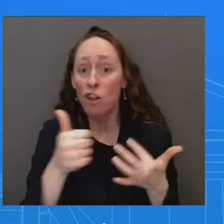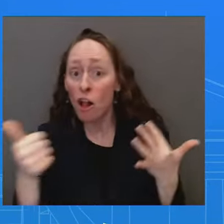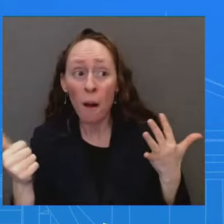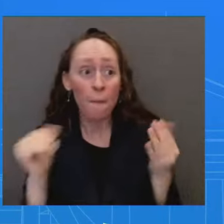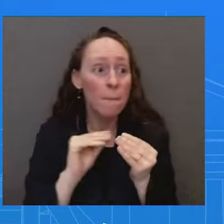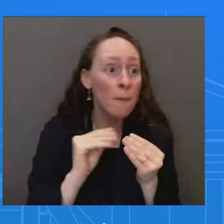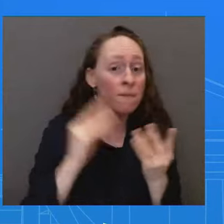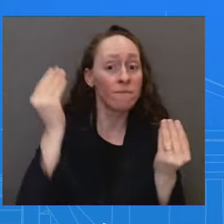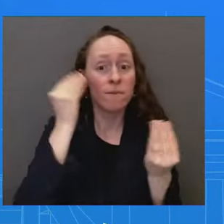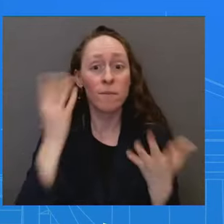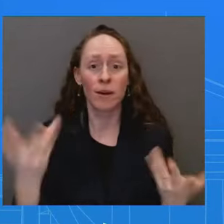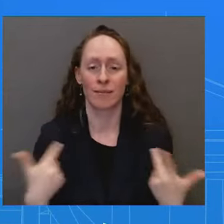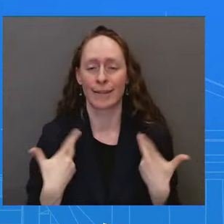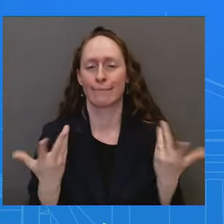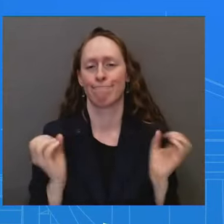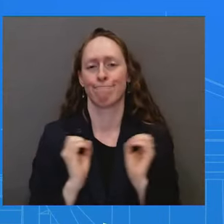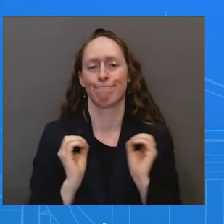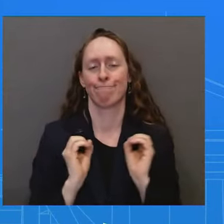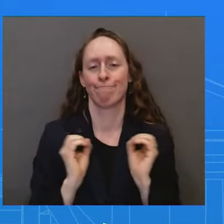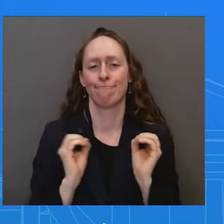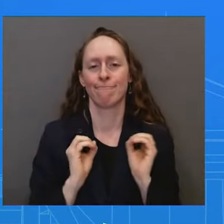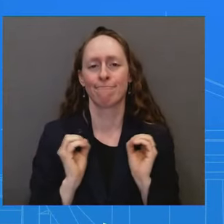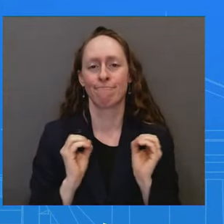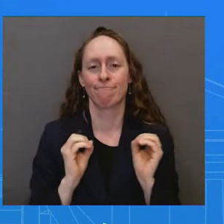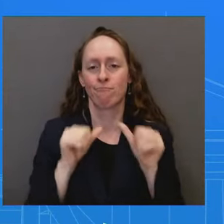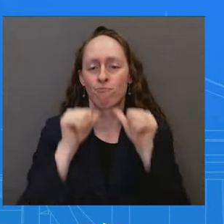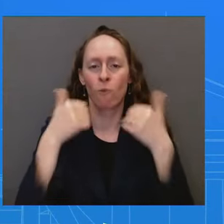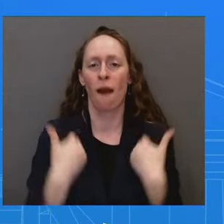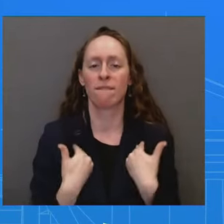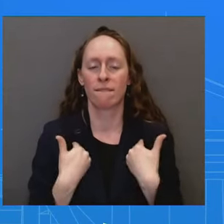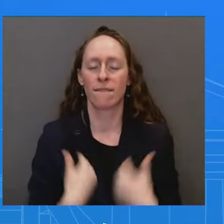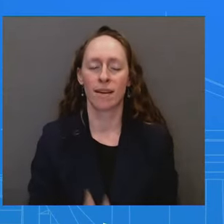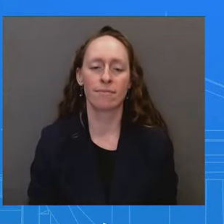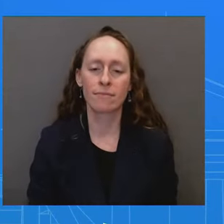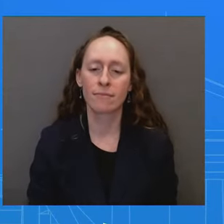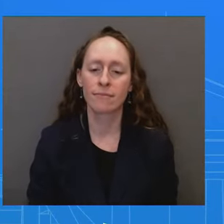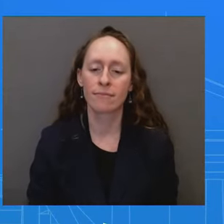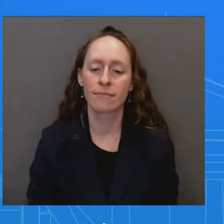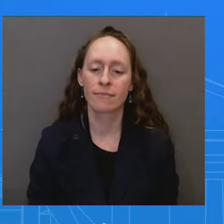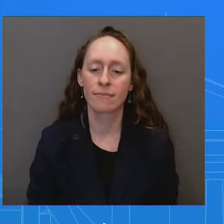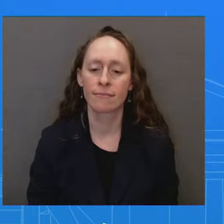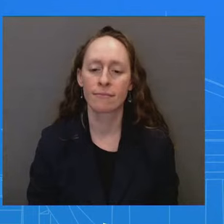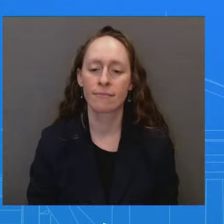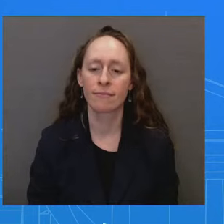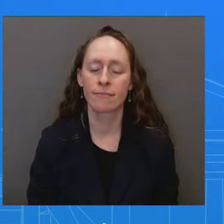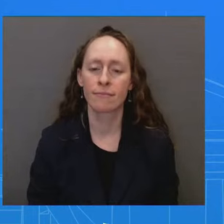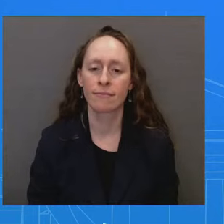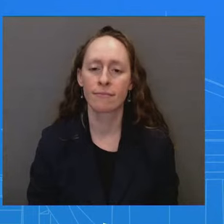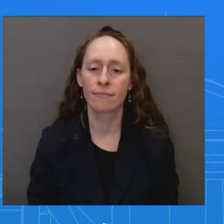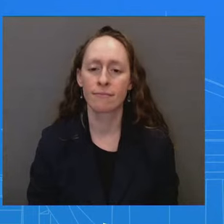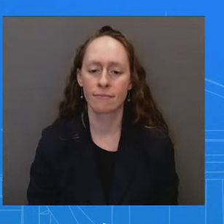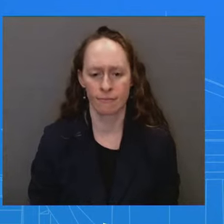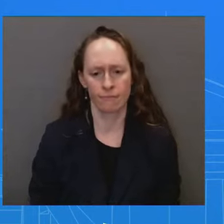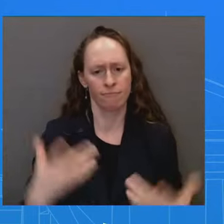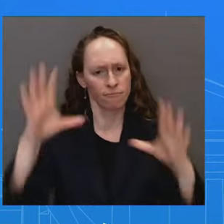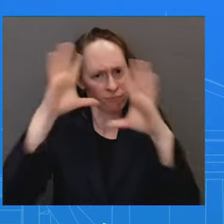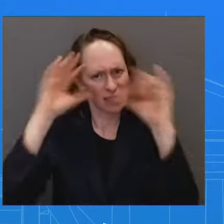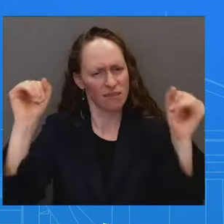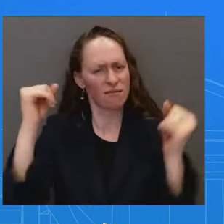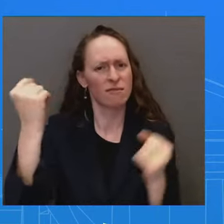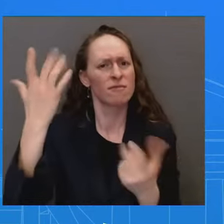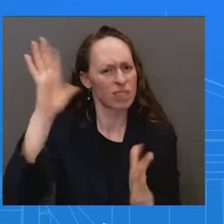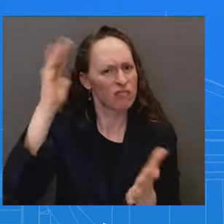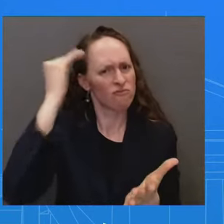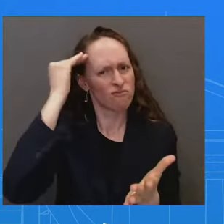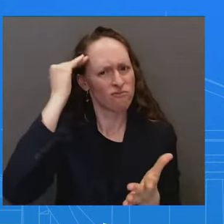I can also share with you, as we've had many times, is that the President was informed thereafter. Okay. Has Secretary Austin